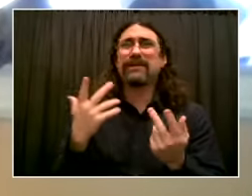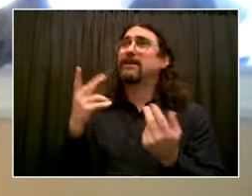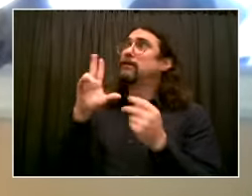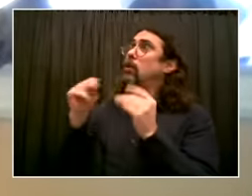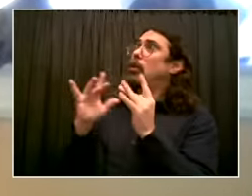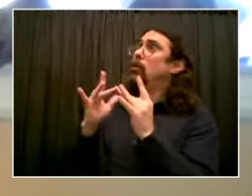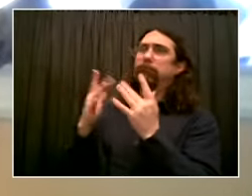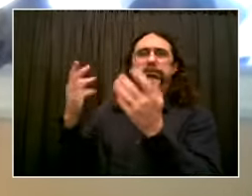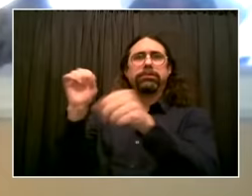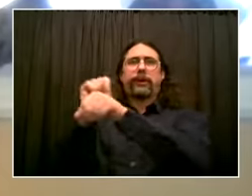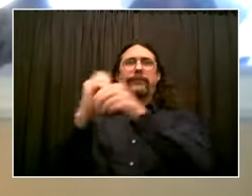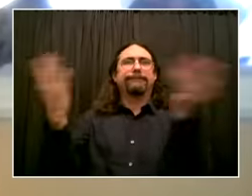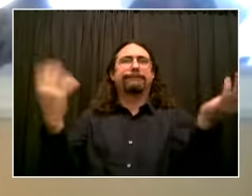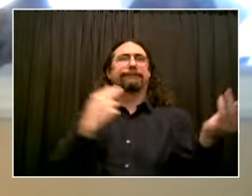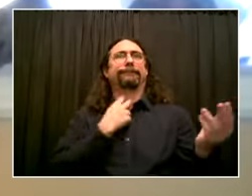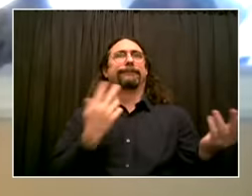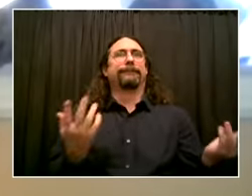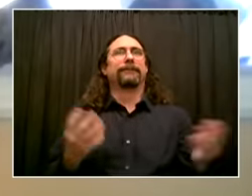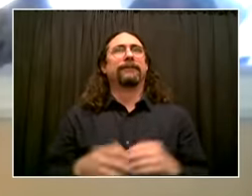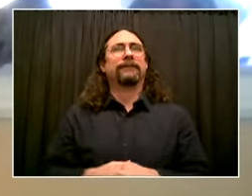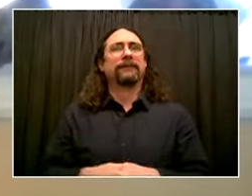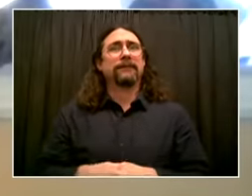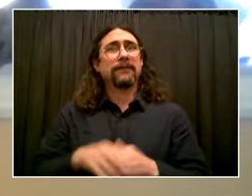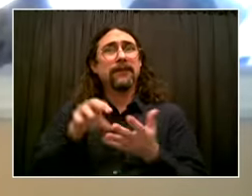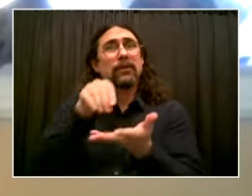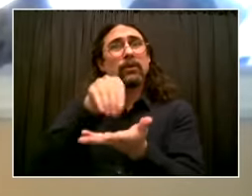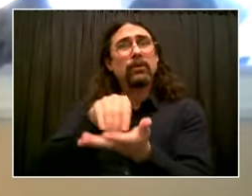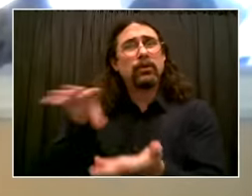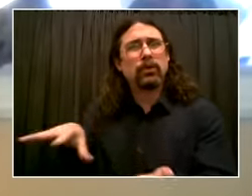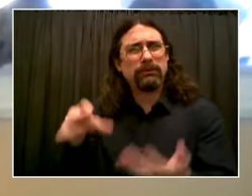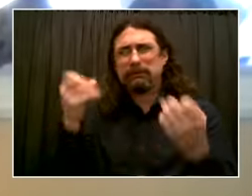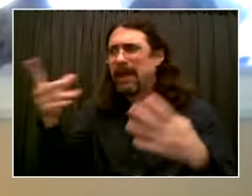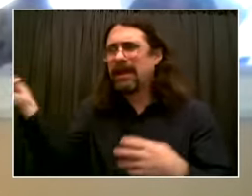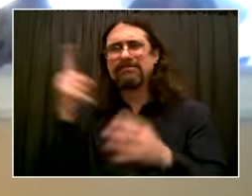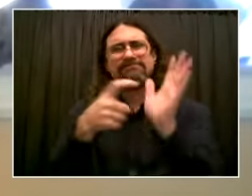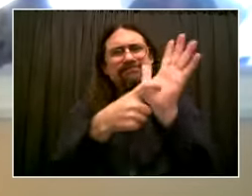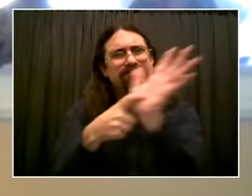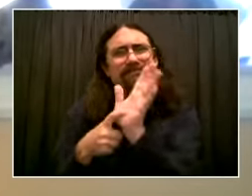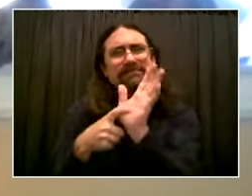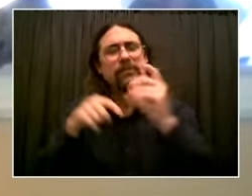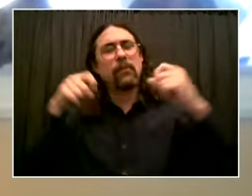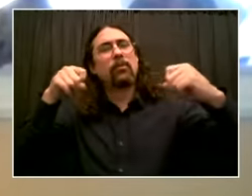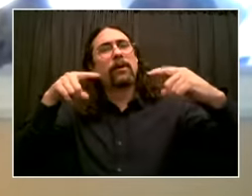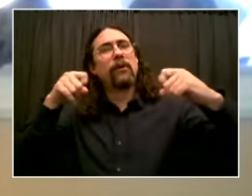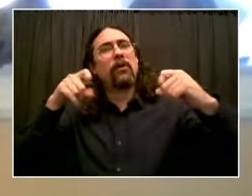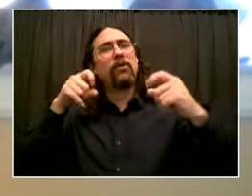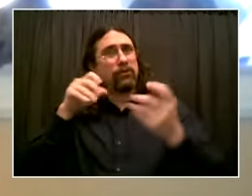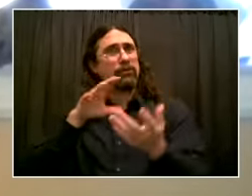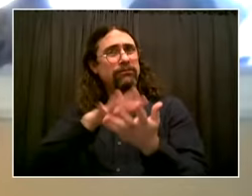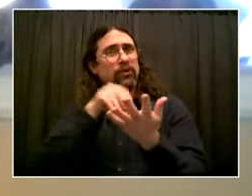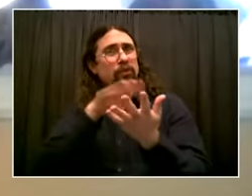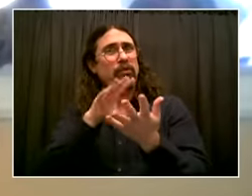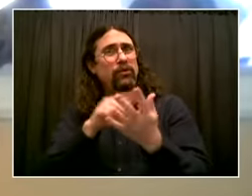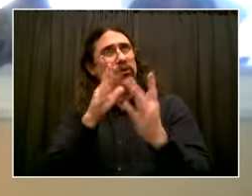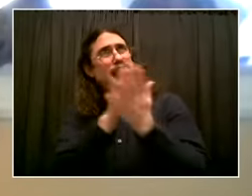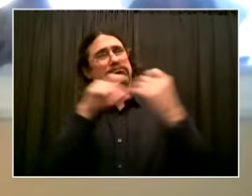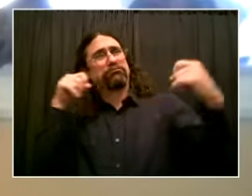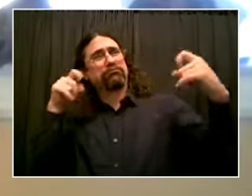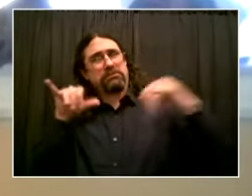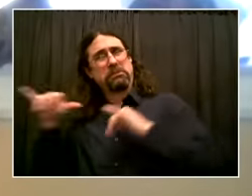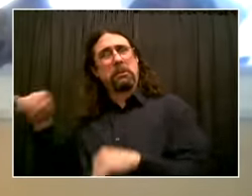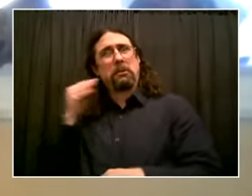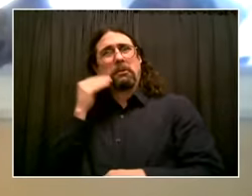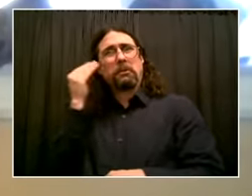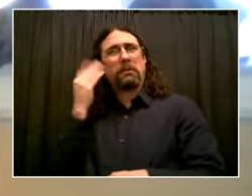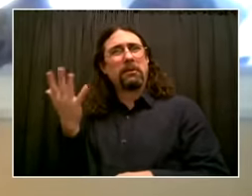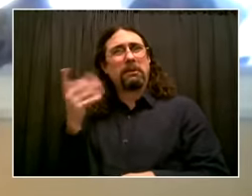digital age in the midst of this pandemic by being forced into distance learning. And so, you know, as we look